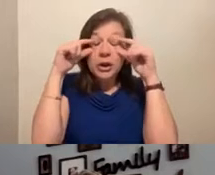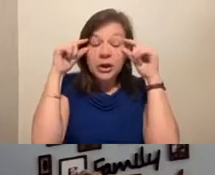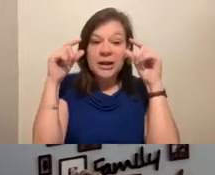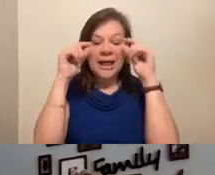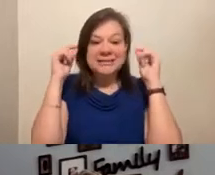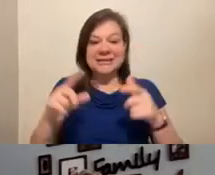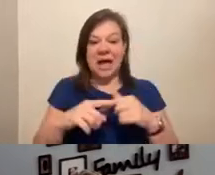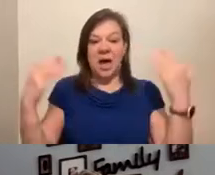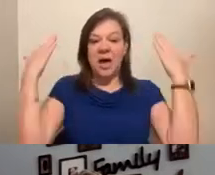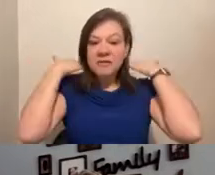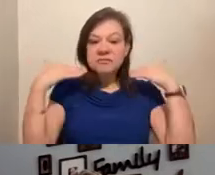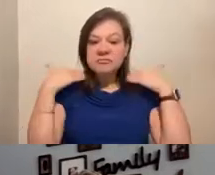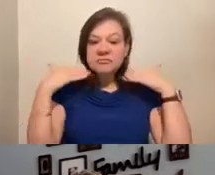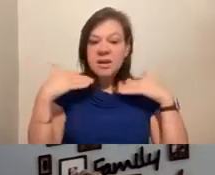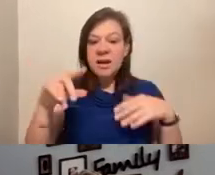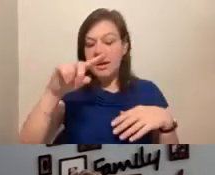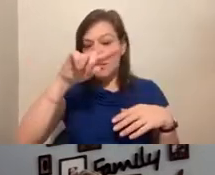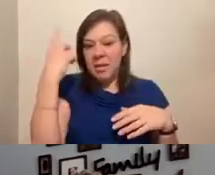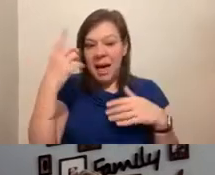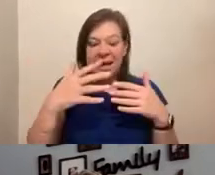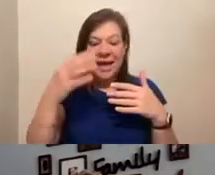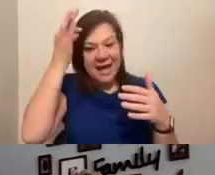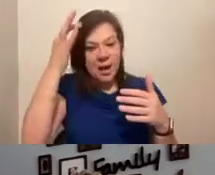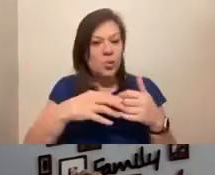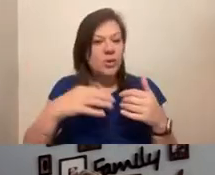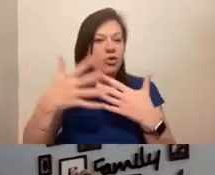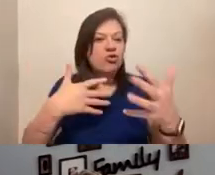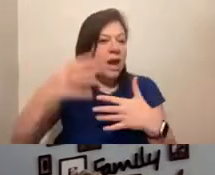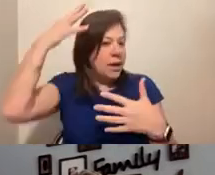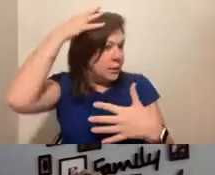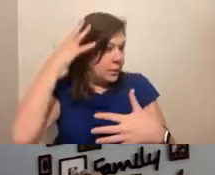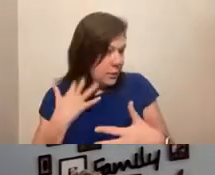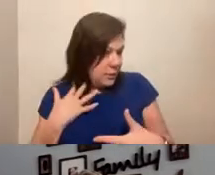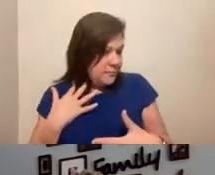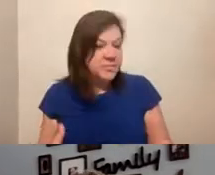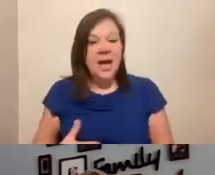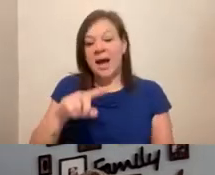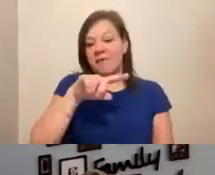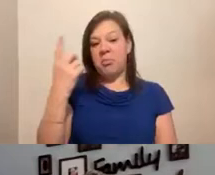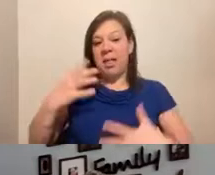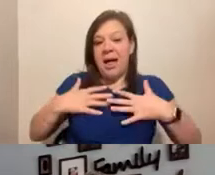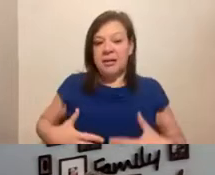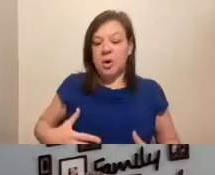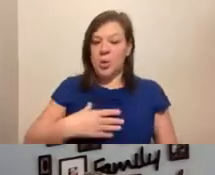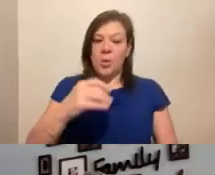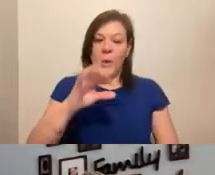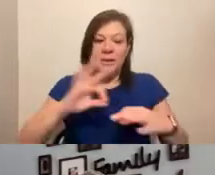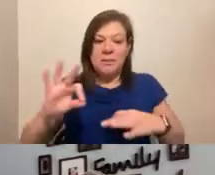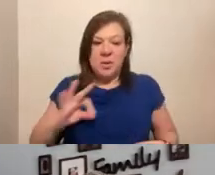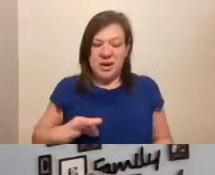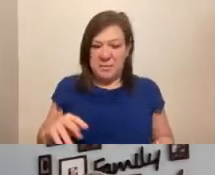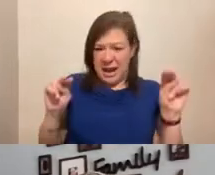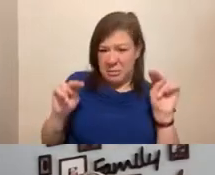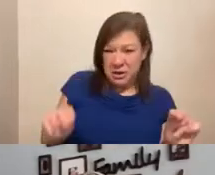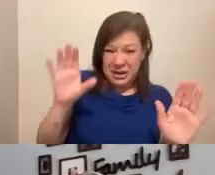I have shoulder length and black hair streaked with gray. I'm wearing a black top with white polka dots, which I'm looking at my